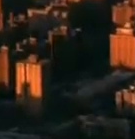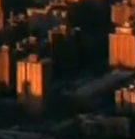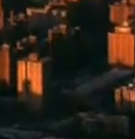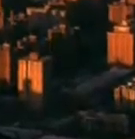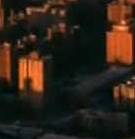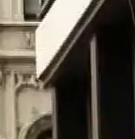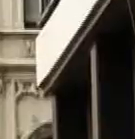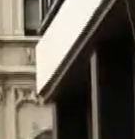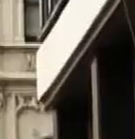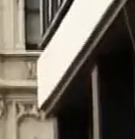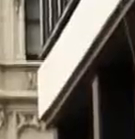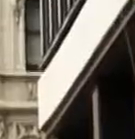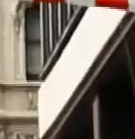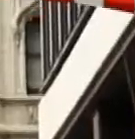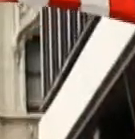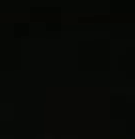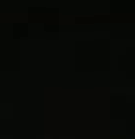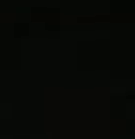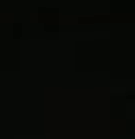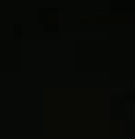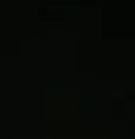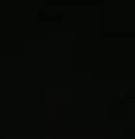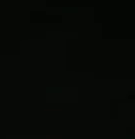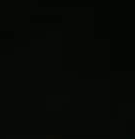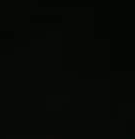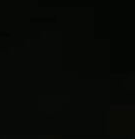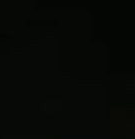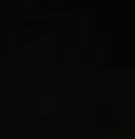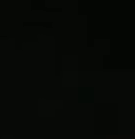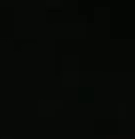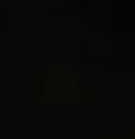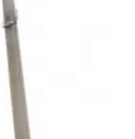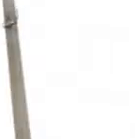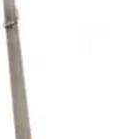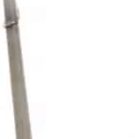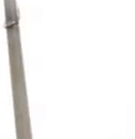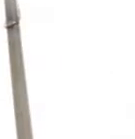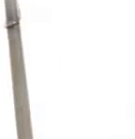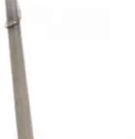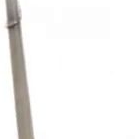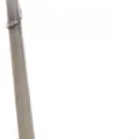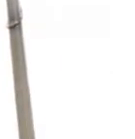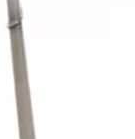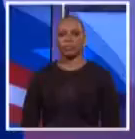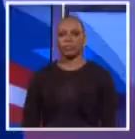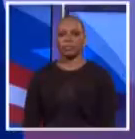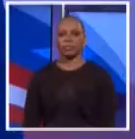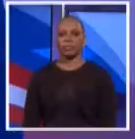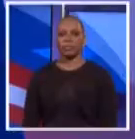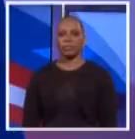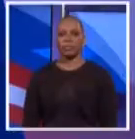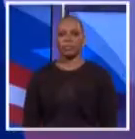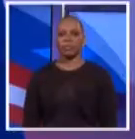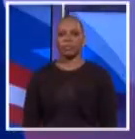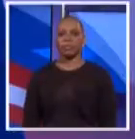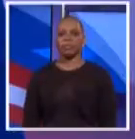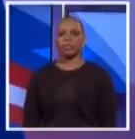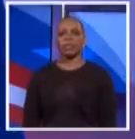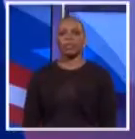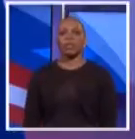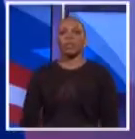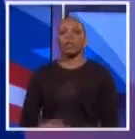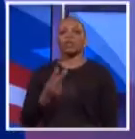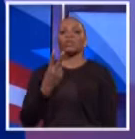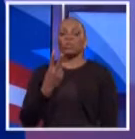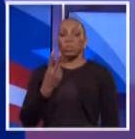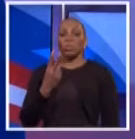city elections. The nonpartisan objective criteria for this debate were set months in advance. Well, two quick